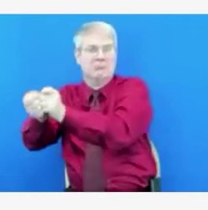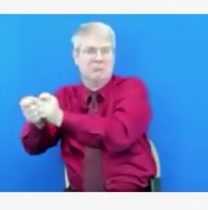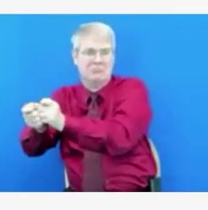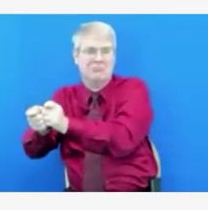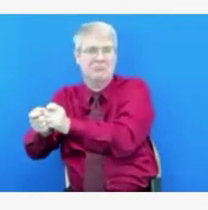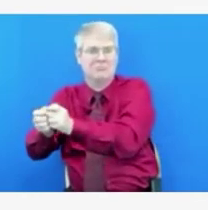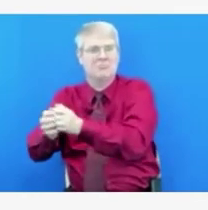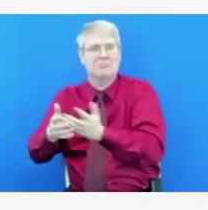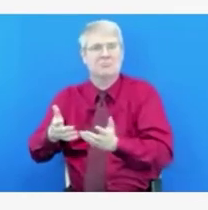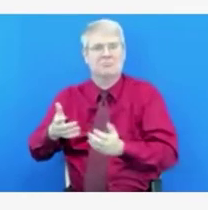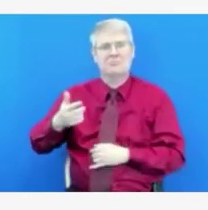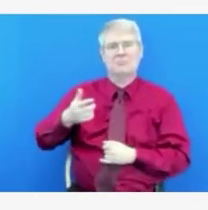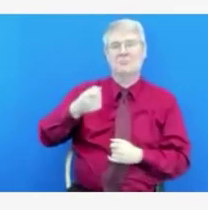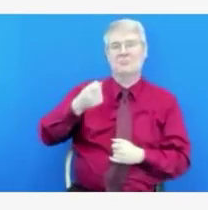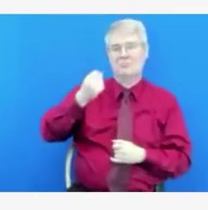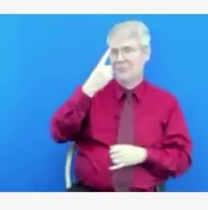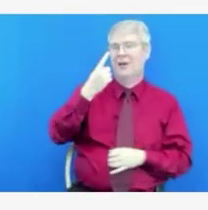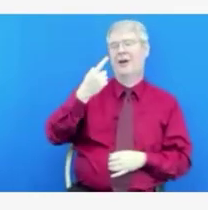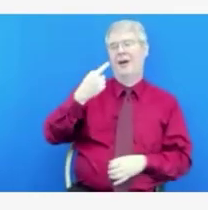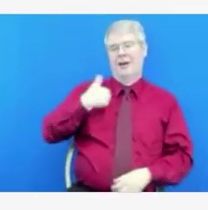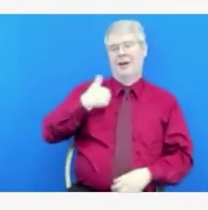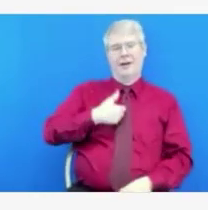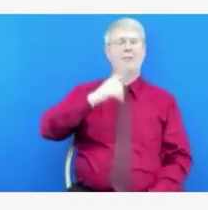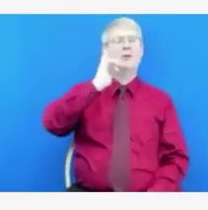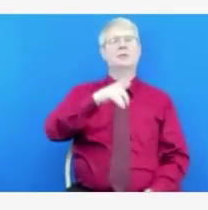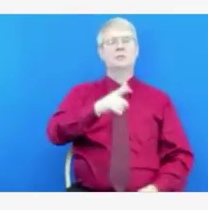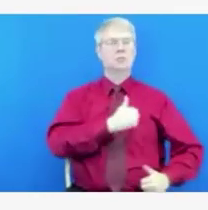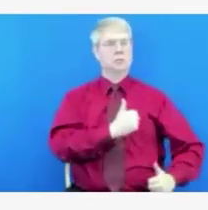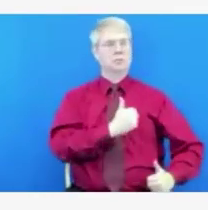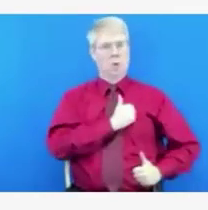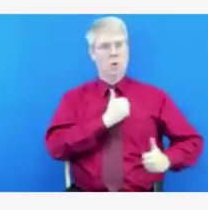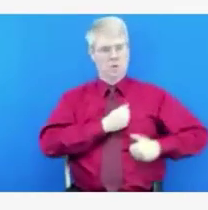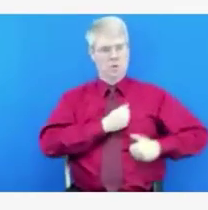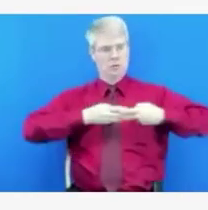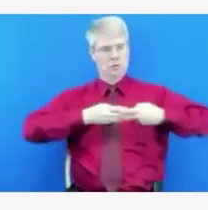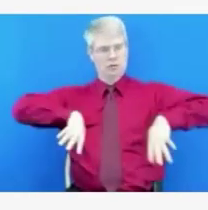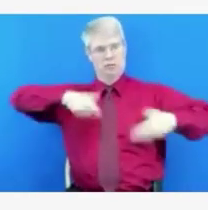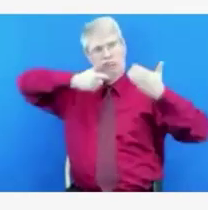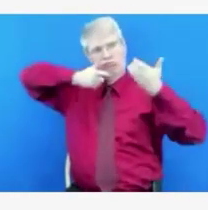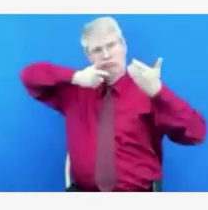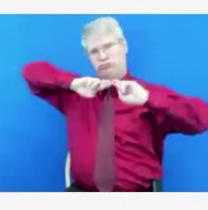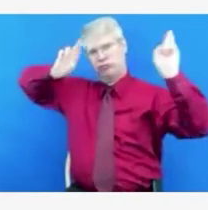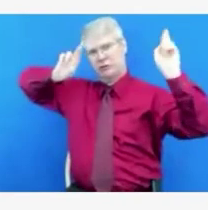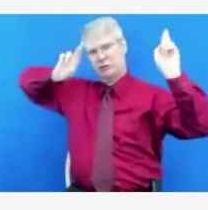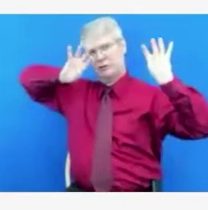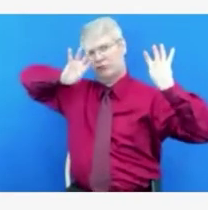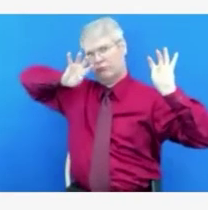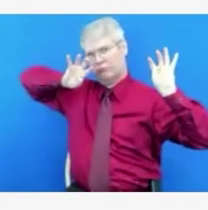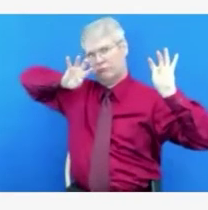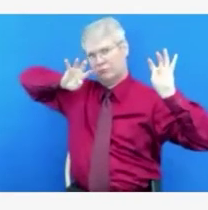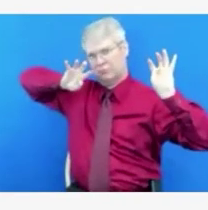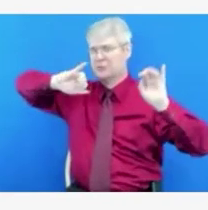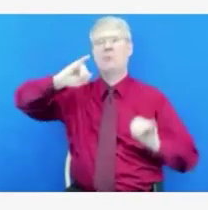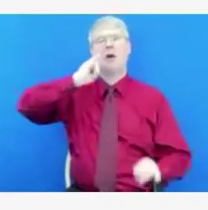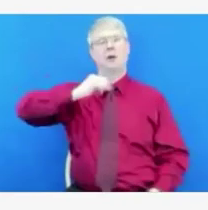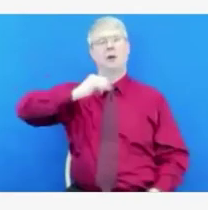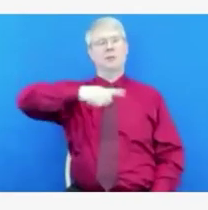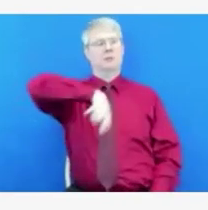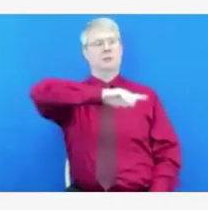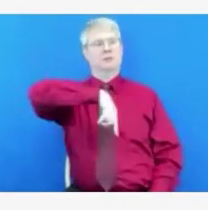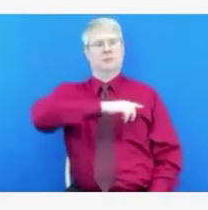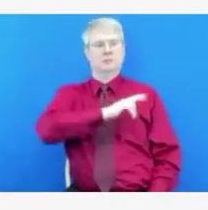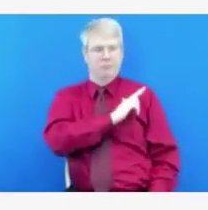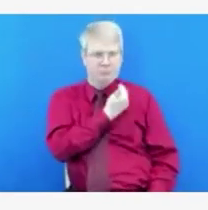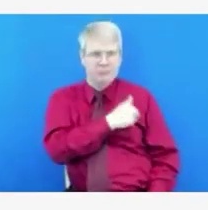this. My biggest concern, though, as I mentioned, is the stamina of our employees and those who are going to continue to care for their fellow